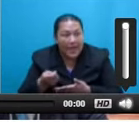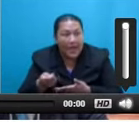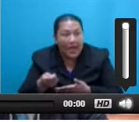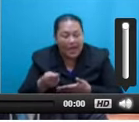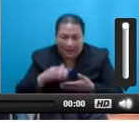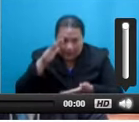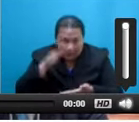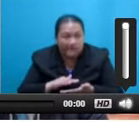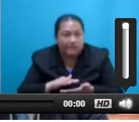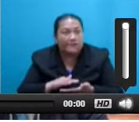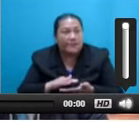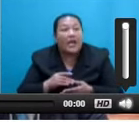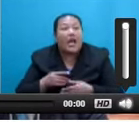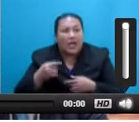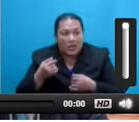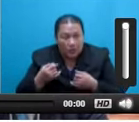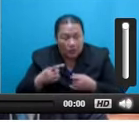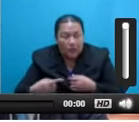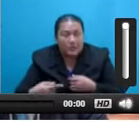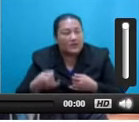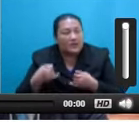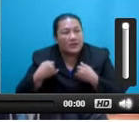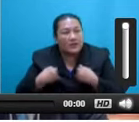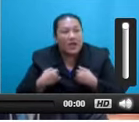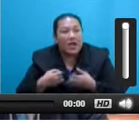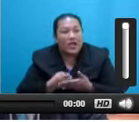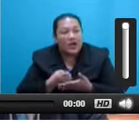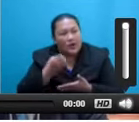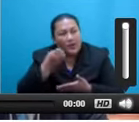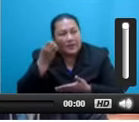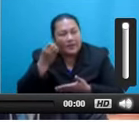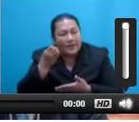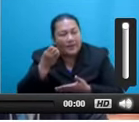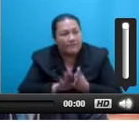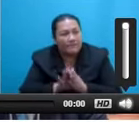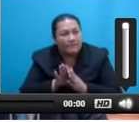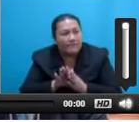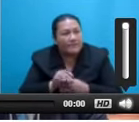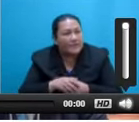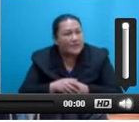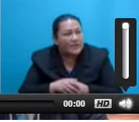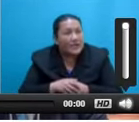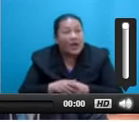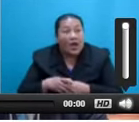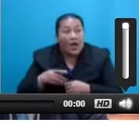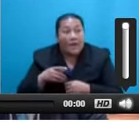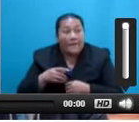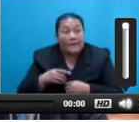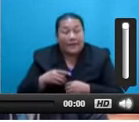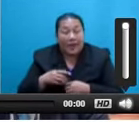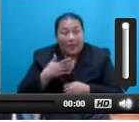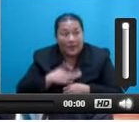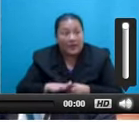systematic implementation of cultural autonomy. Secondly, the promises made to the voters of this country to obtain